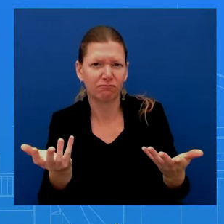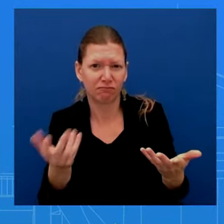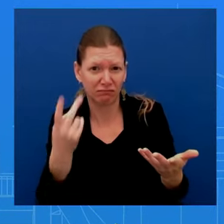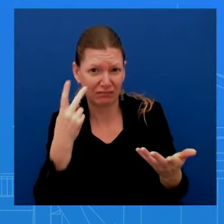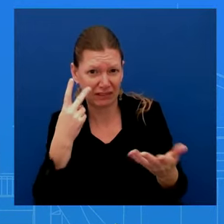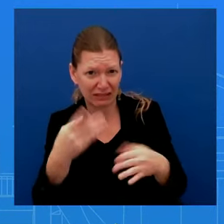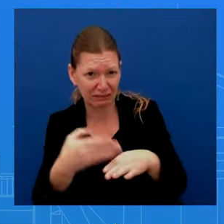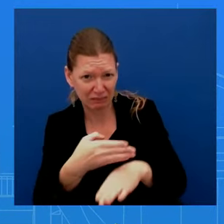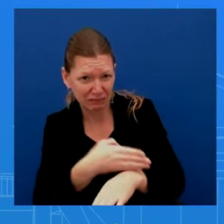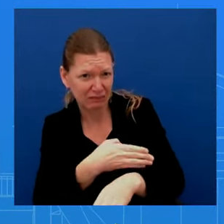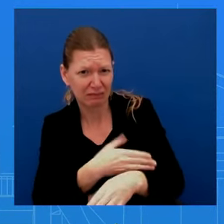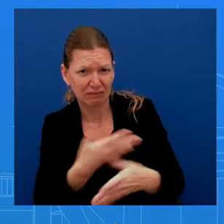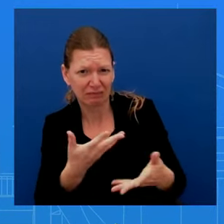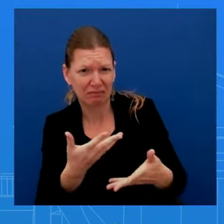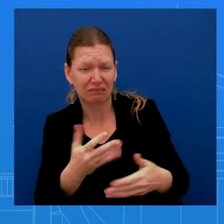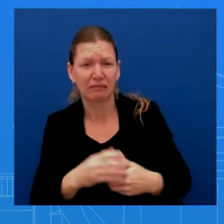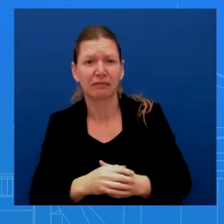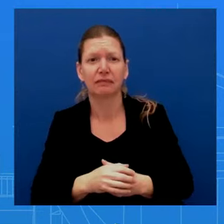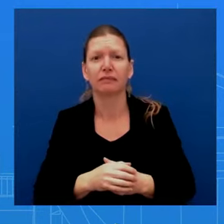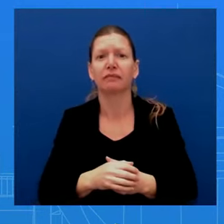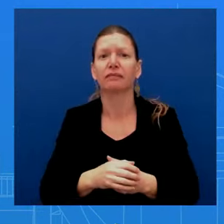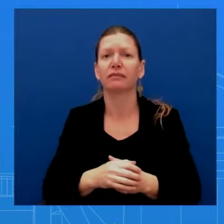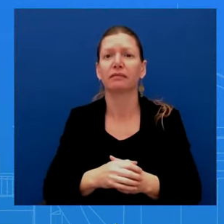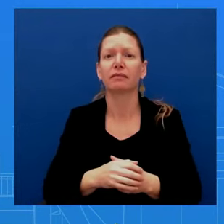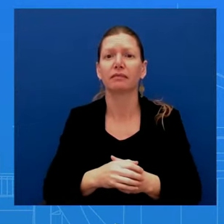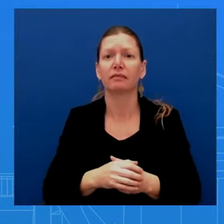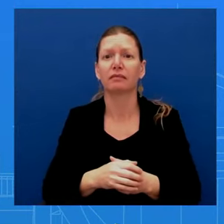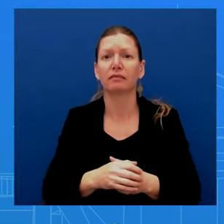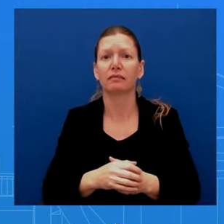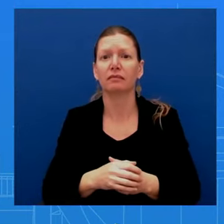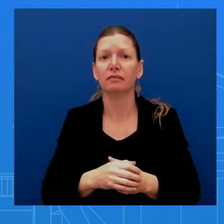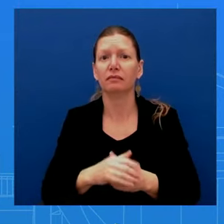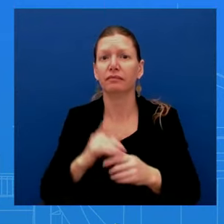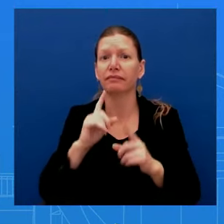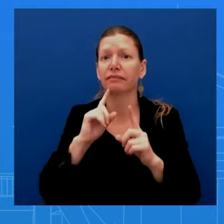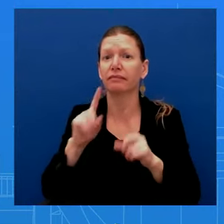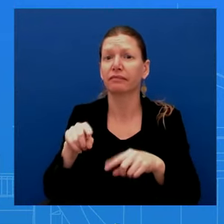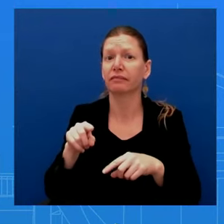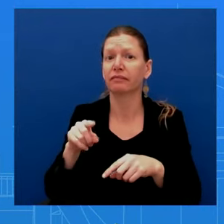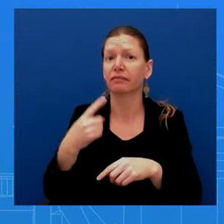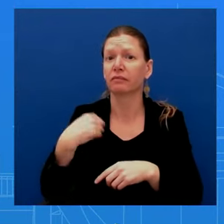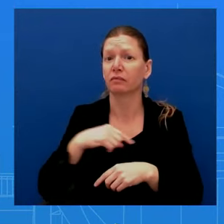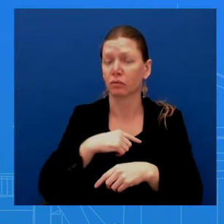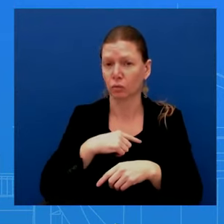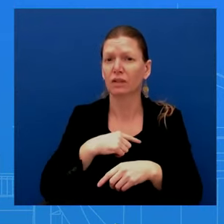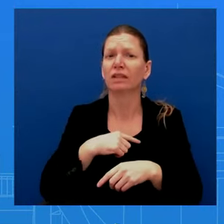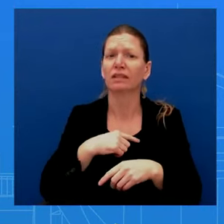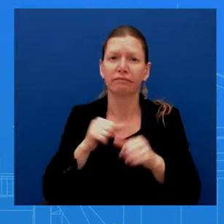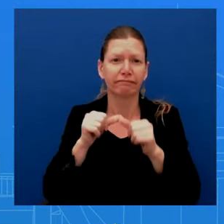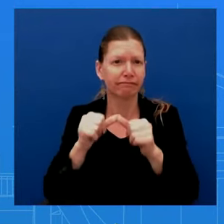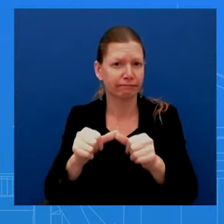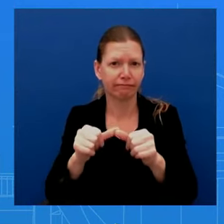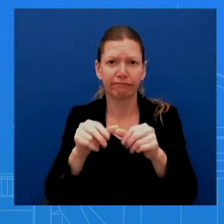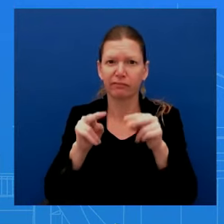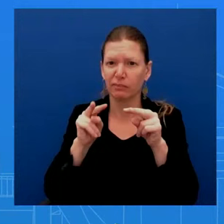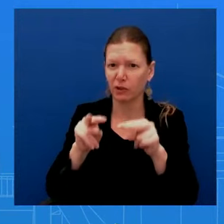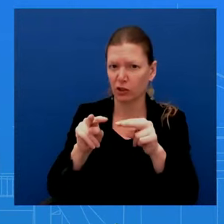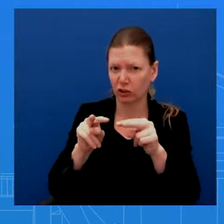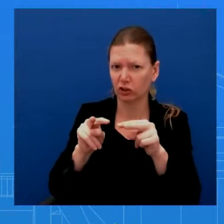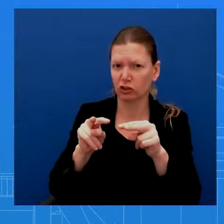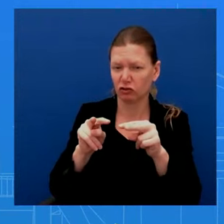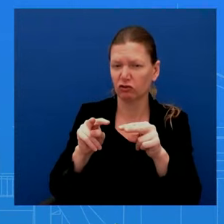to how effective President Biden's child tax credit